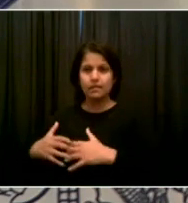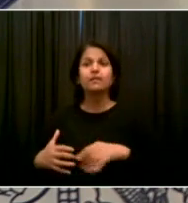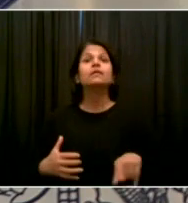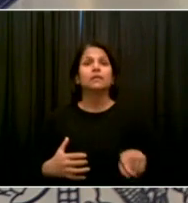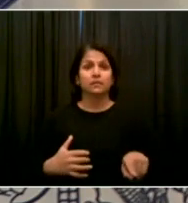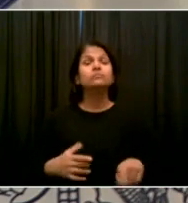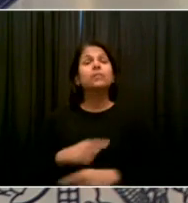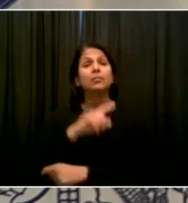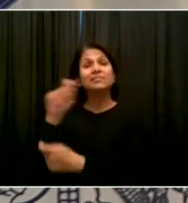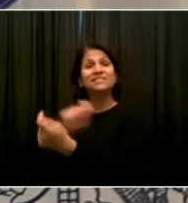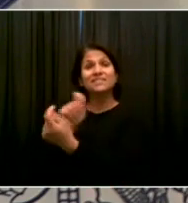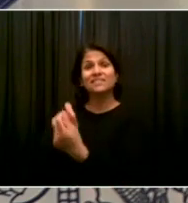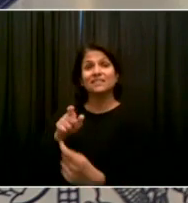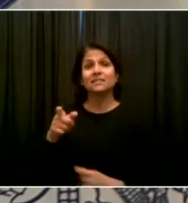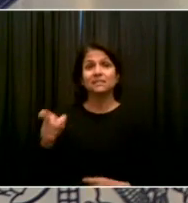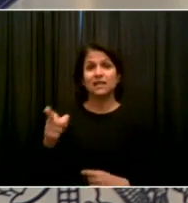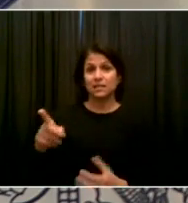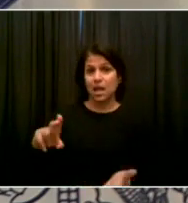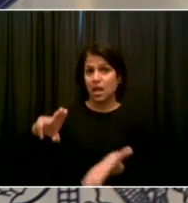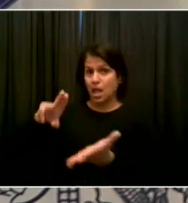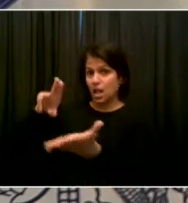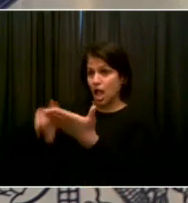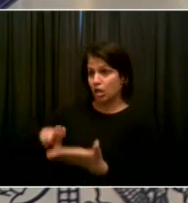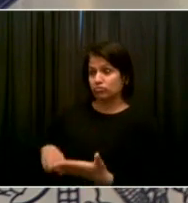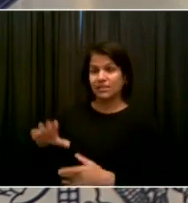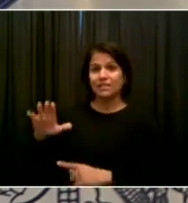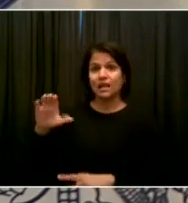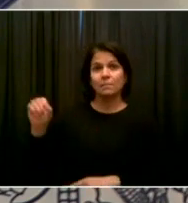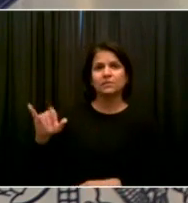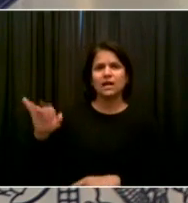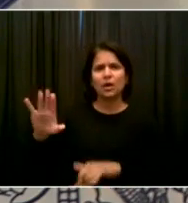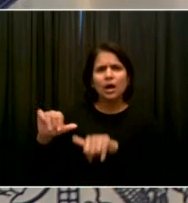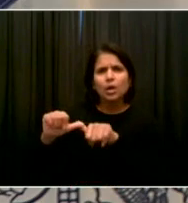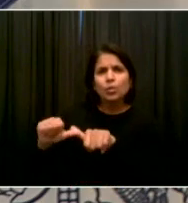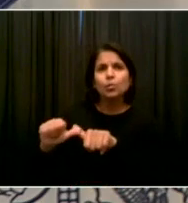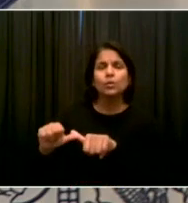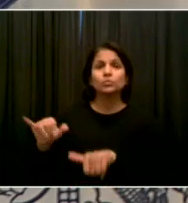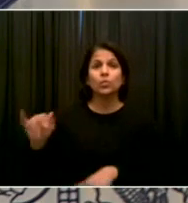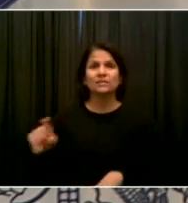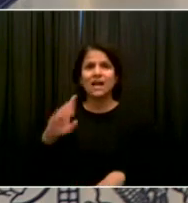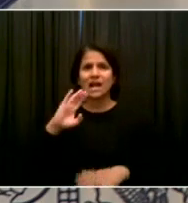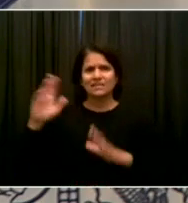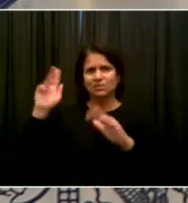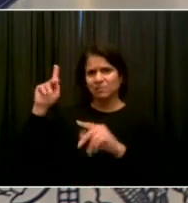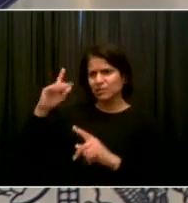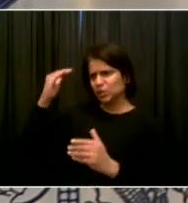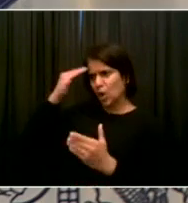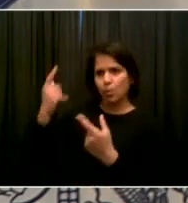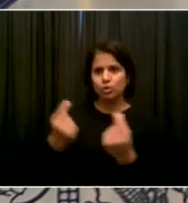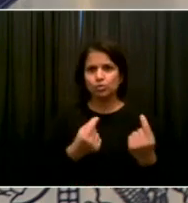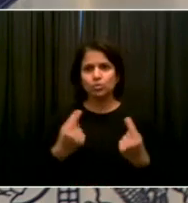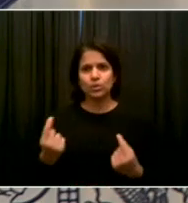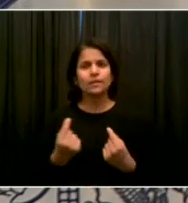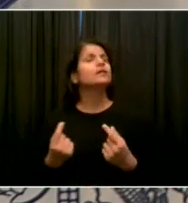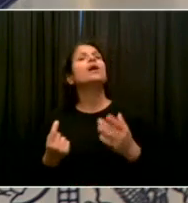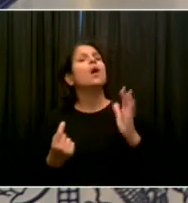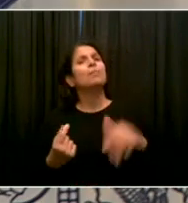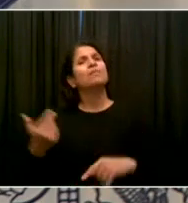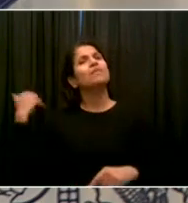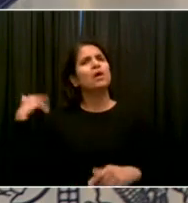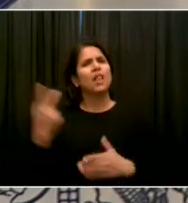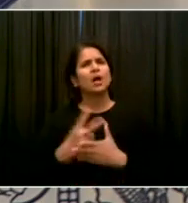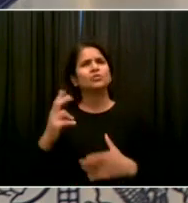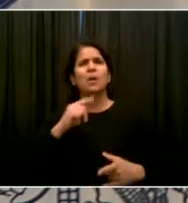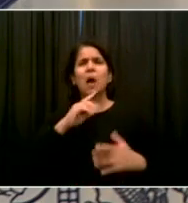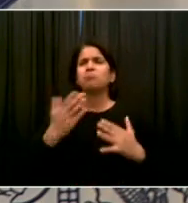they've got to create consistency. So whereas maybe before a lunch break might have been acceptable, it's not acceptable. There's a long line of people